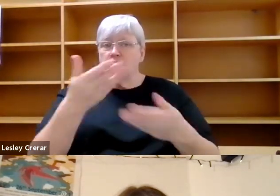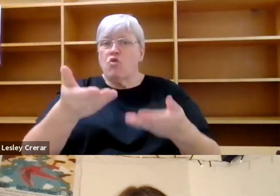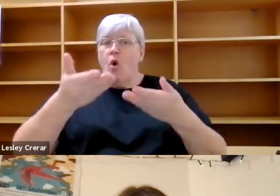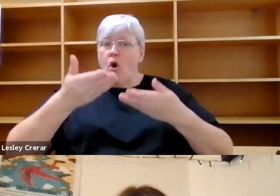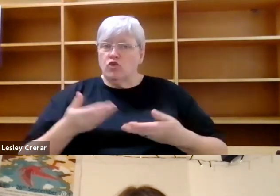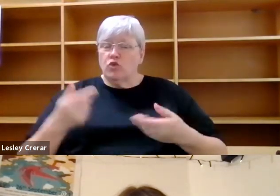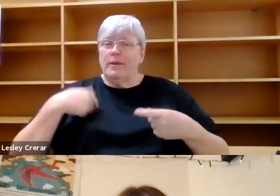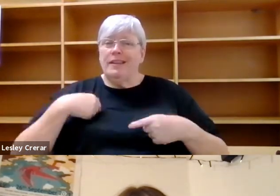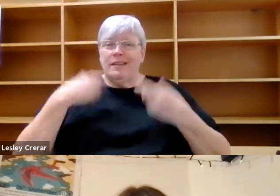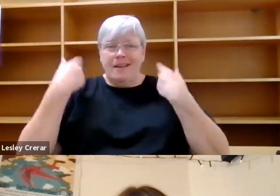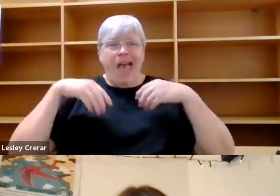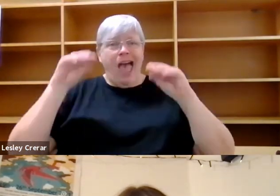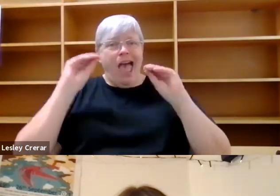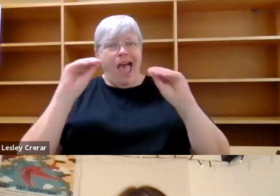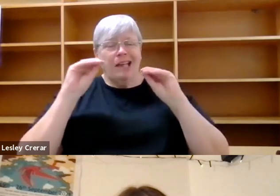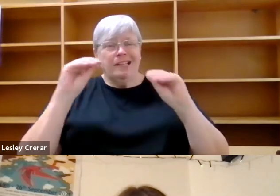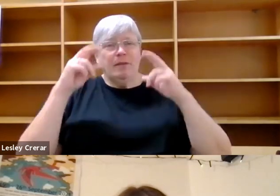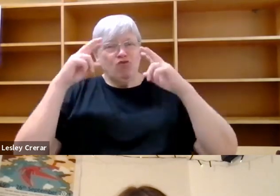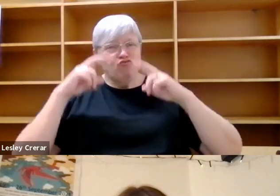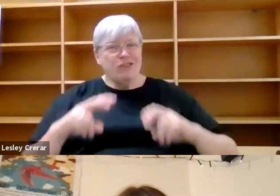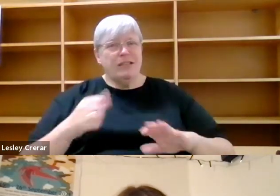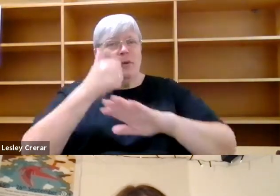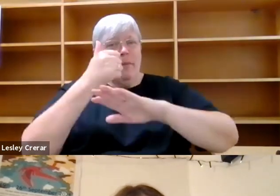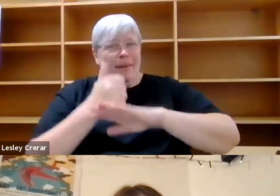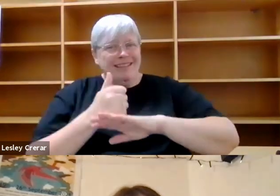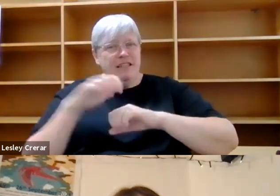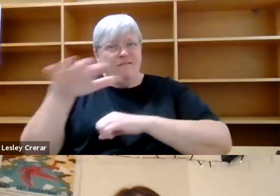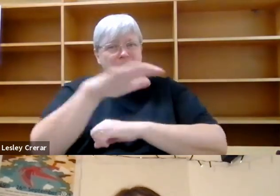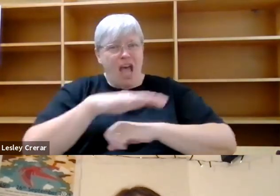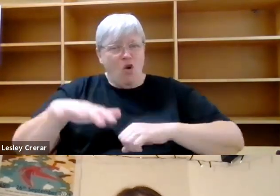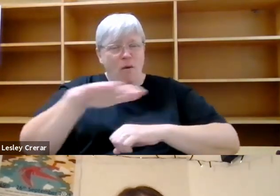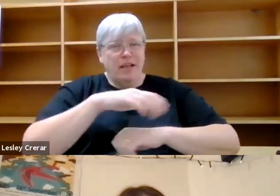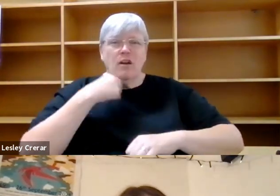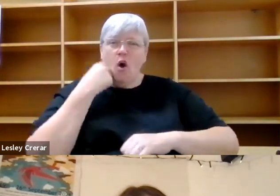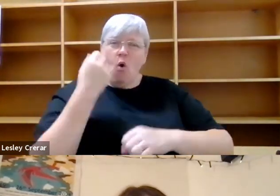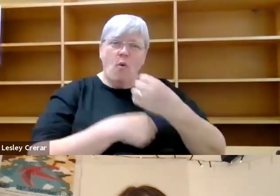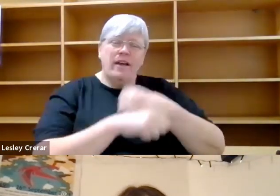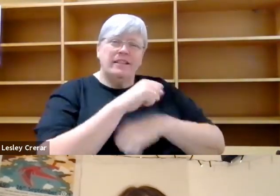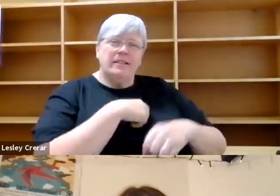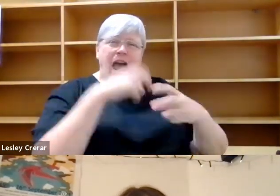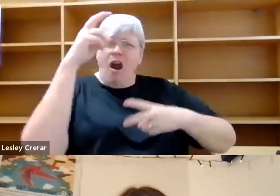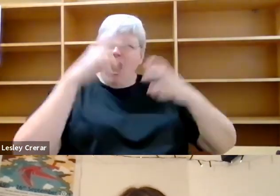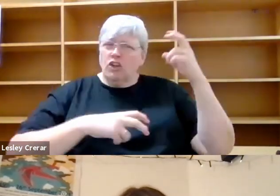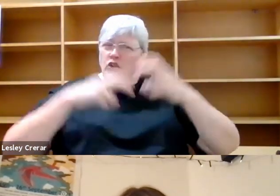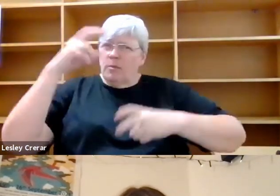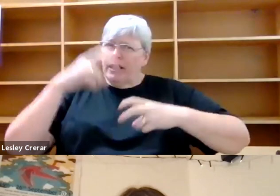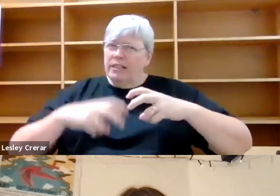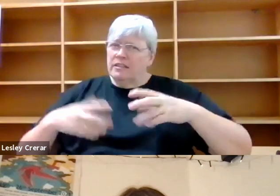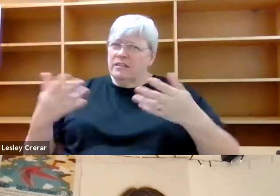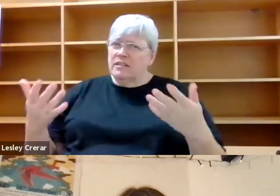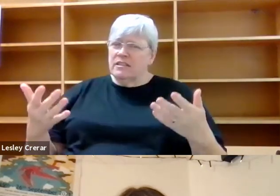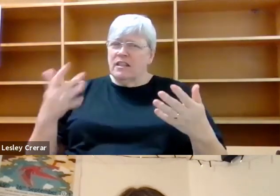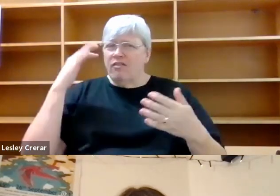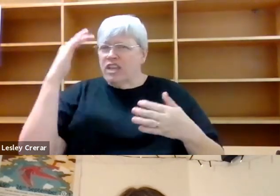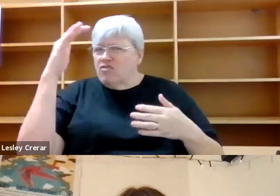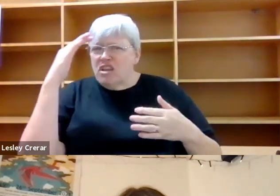academic environment, in a very research based environment where it was always sort of premised as argument as, as this sort of very,